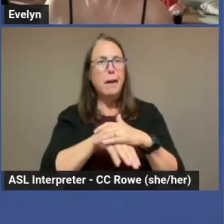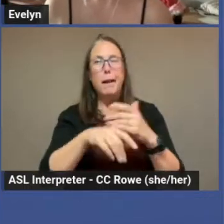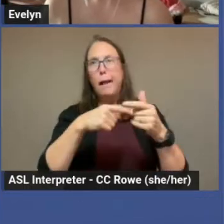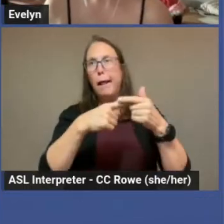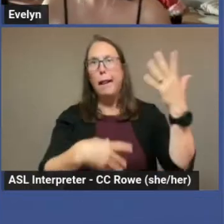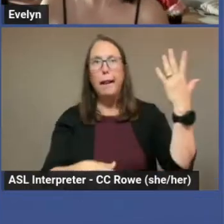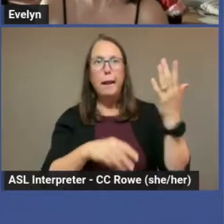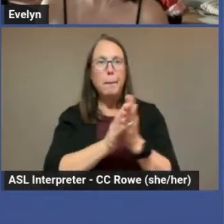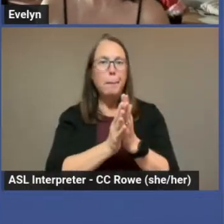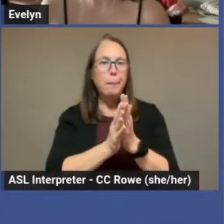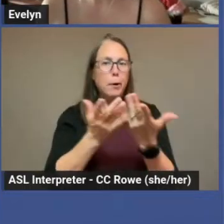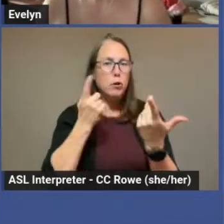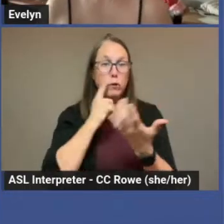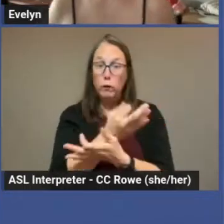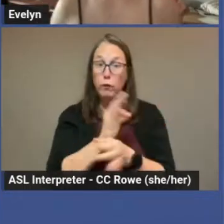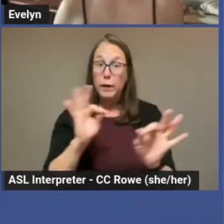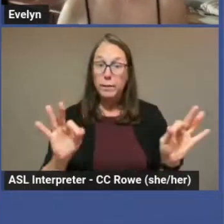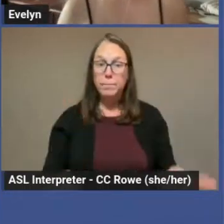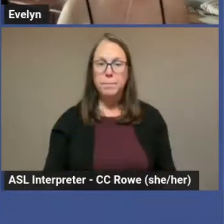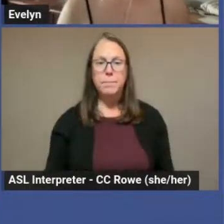tons of books for free.